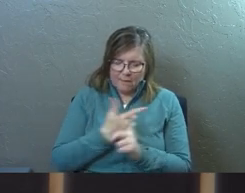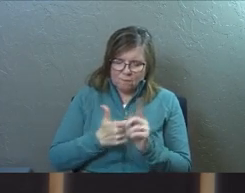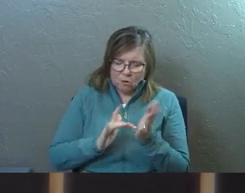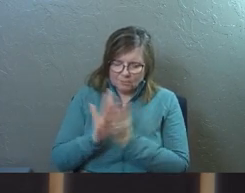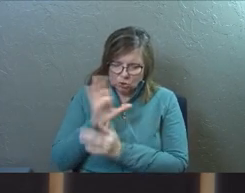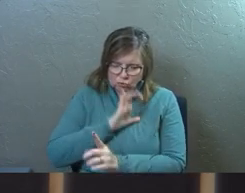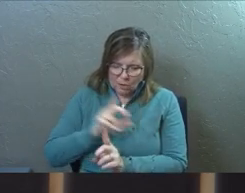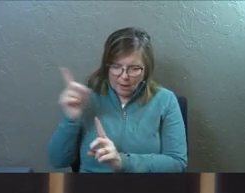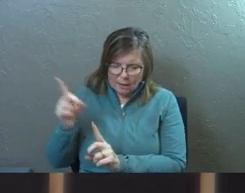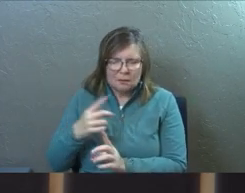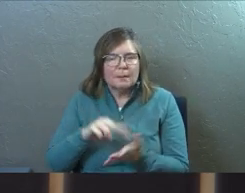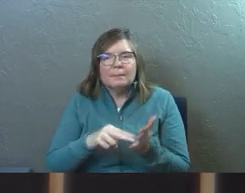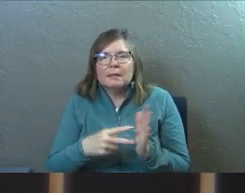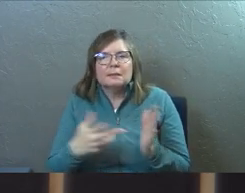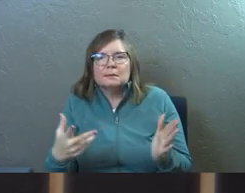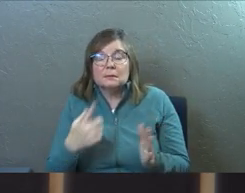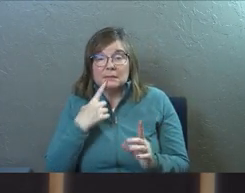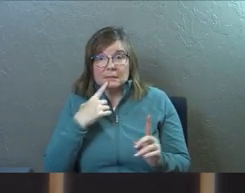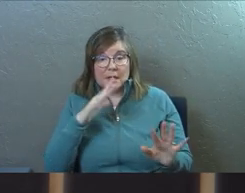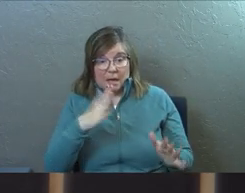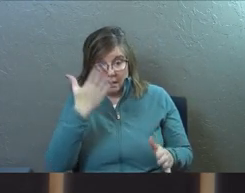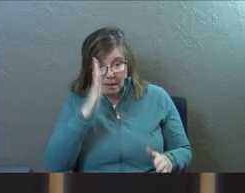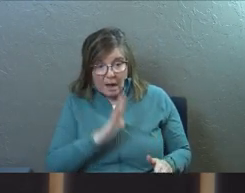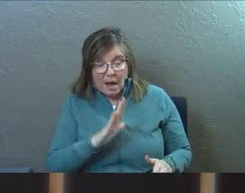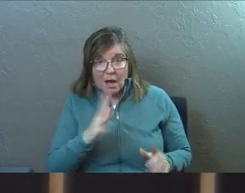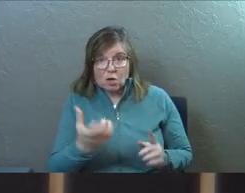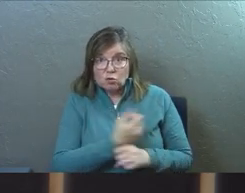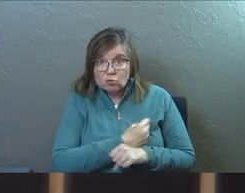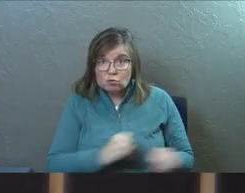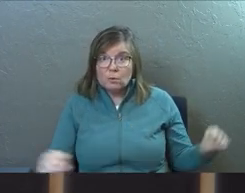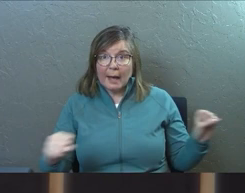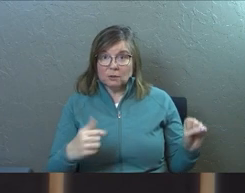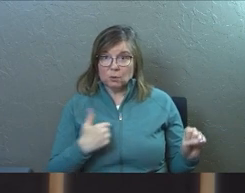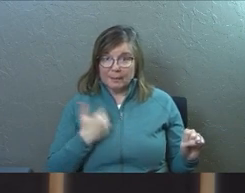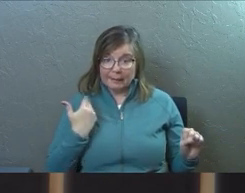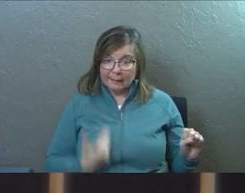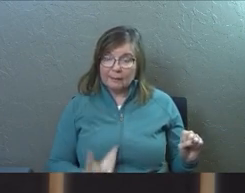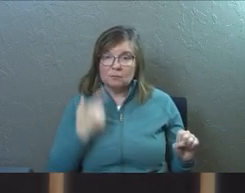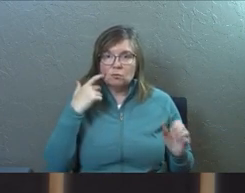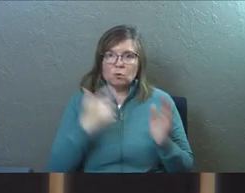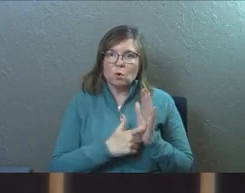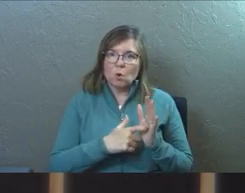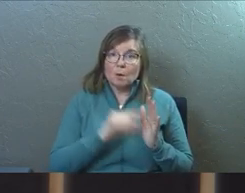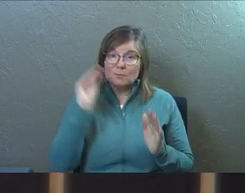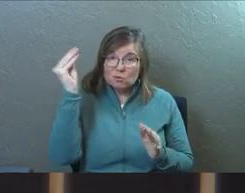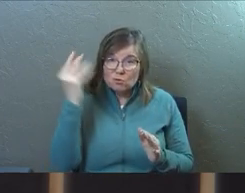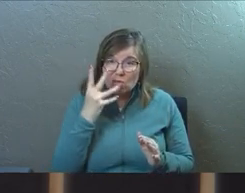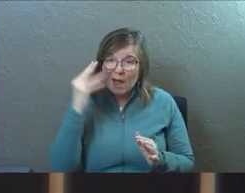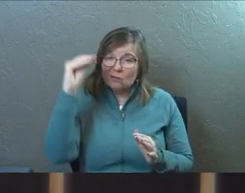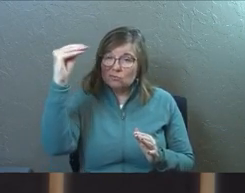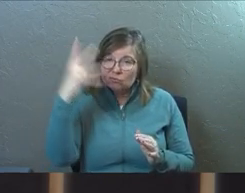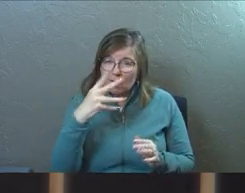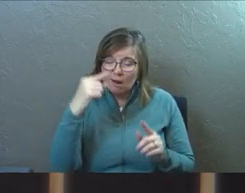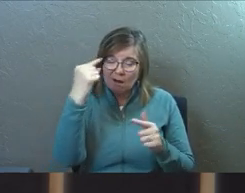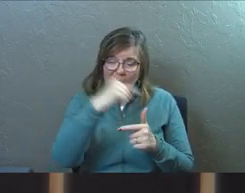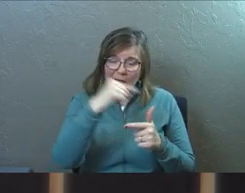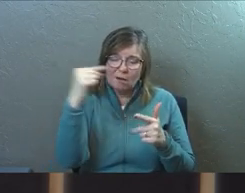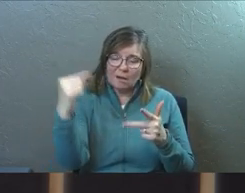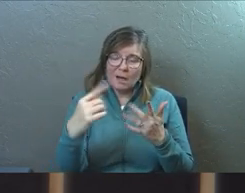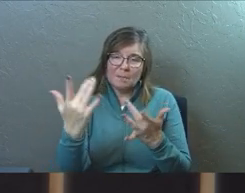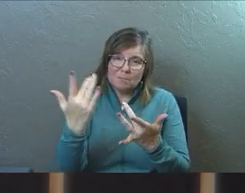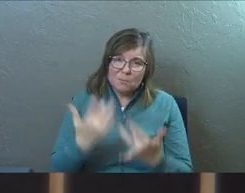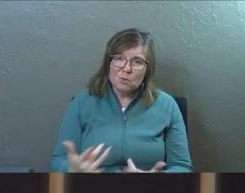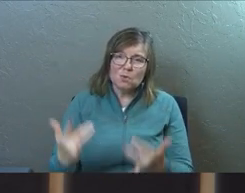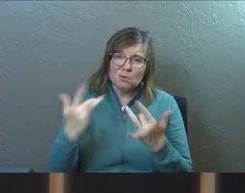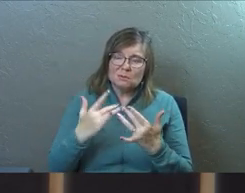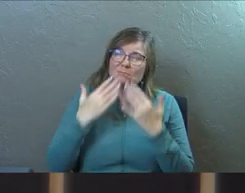What's he saying there? He's saying, listen, God rescued me. Notice how much grace he's talking about, how much mercy,